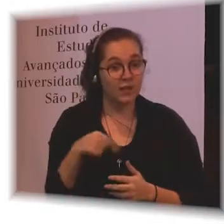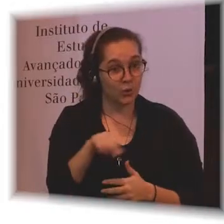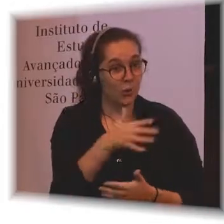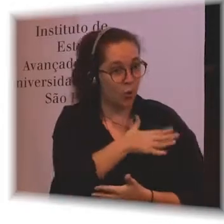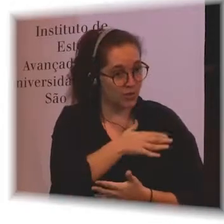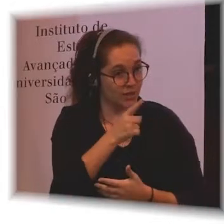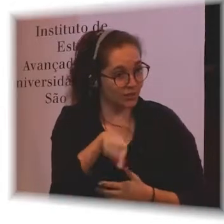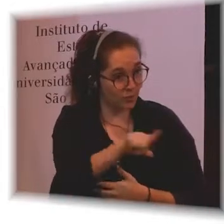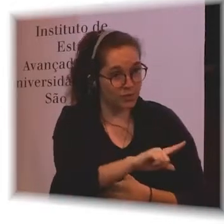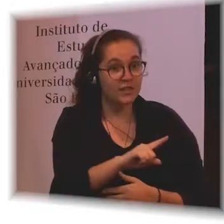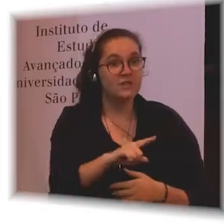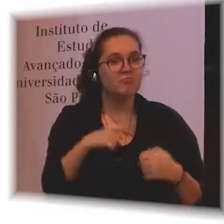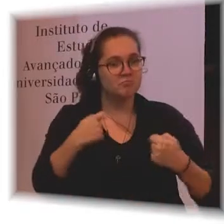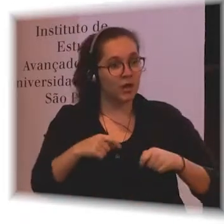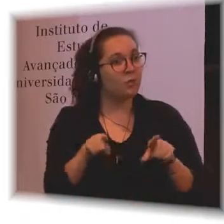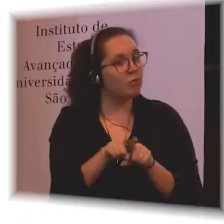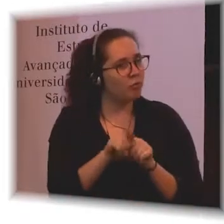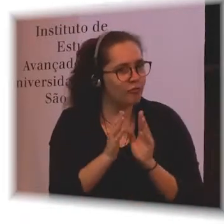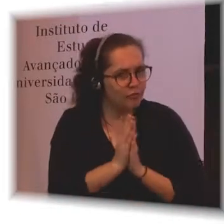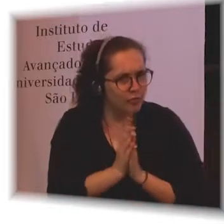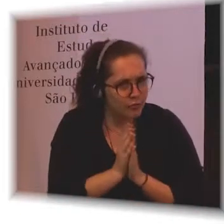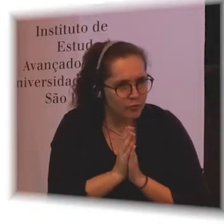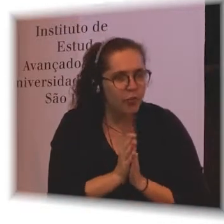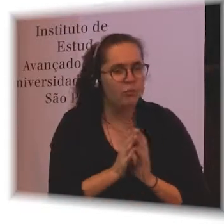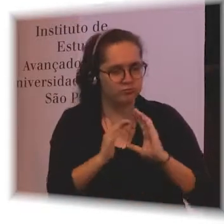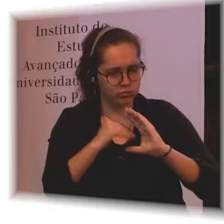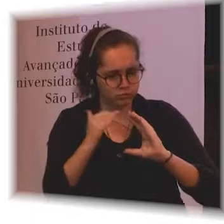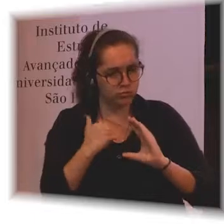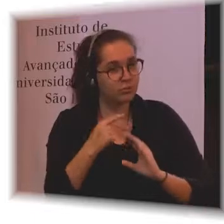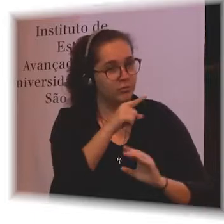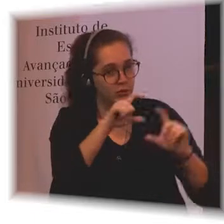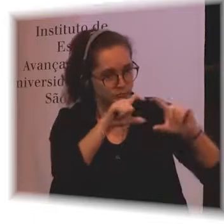for our center is there. So please be in touch.